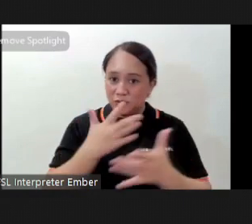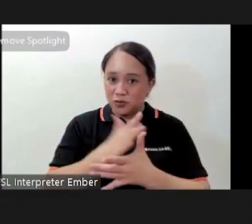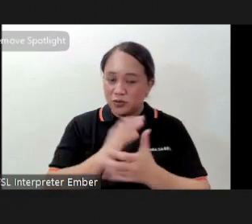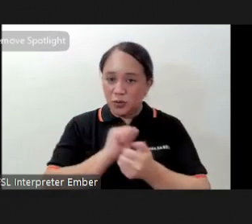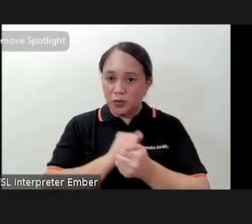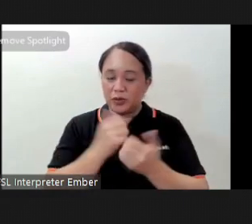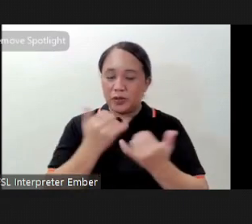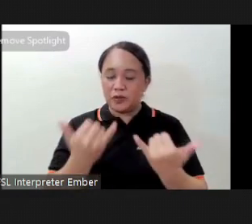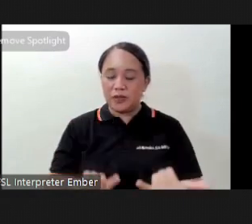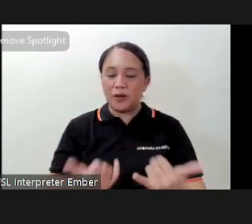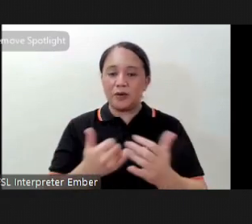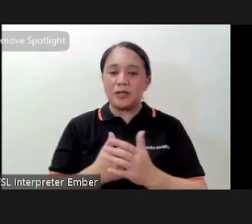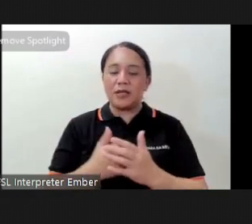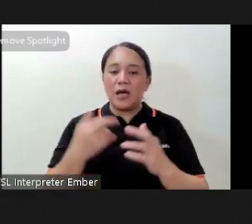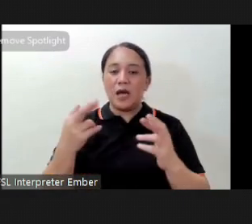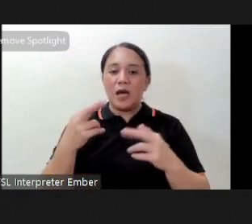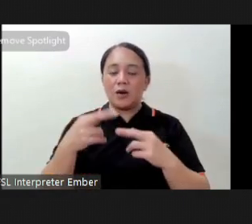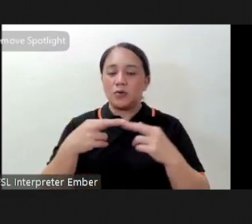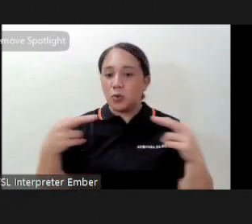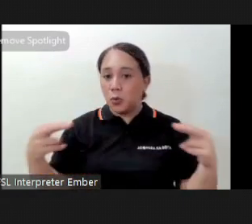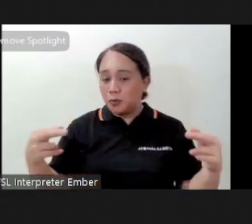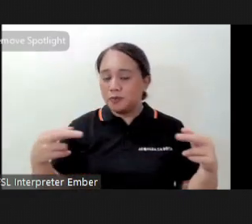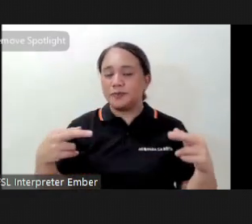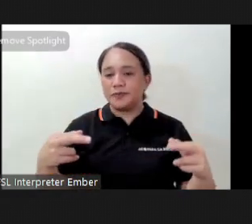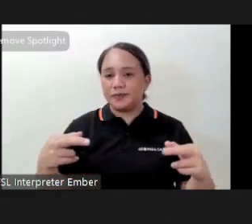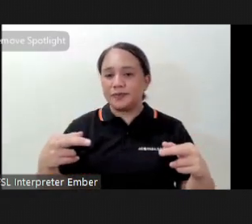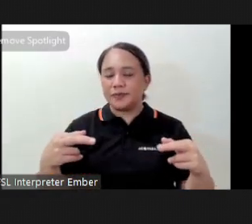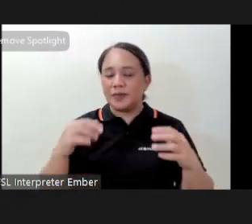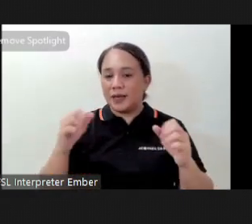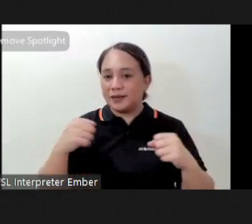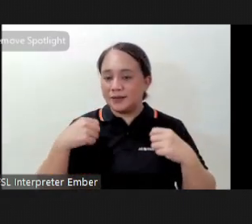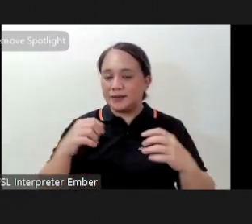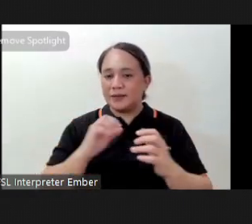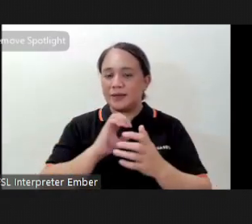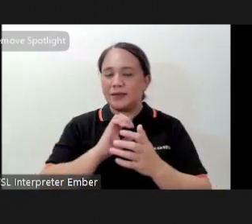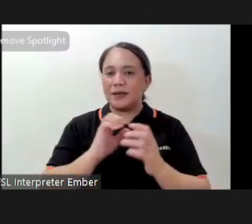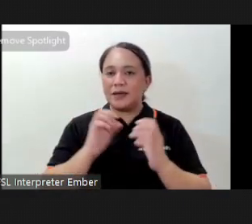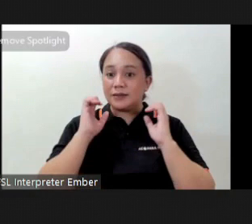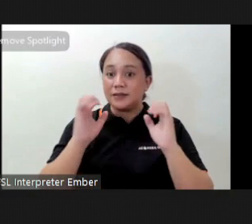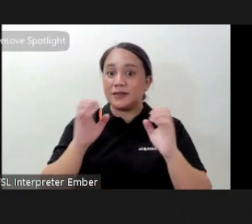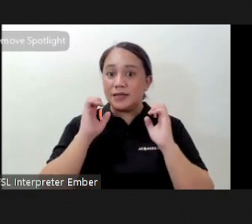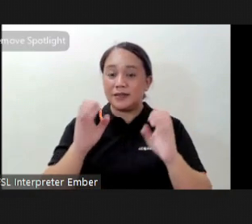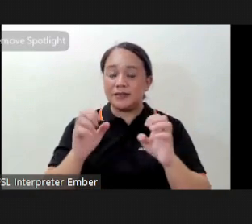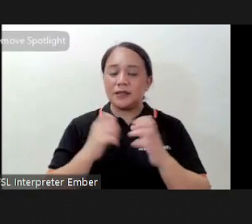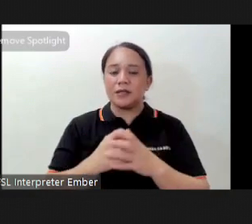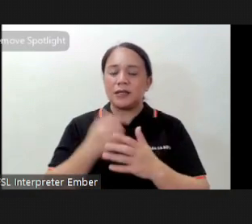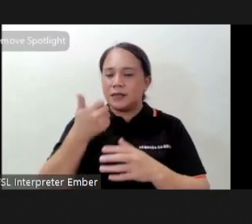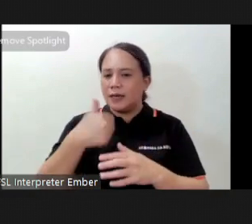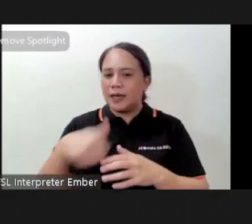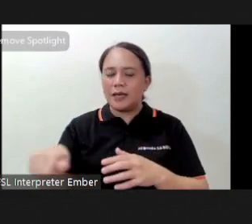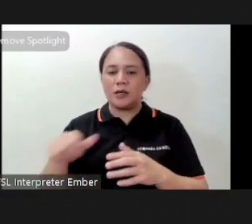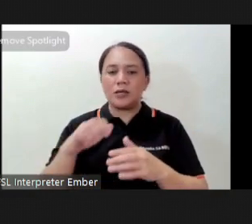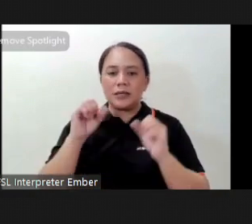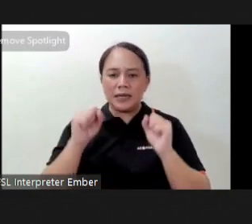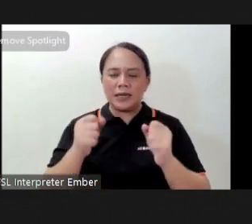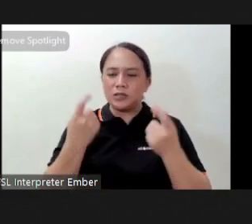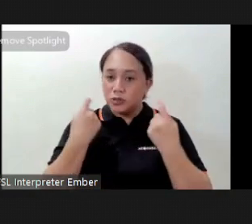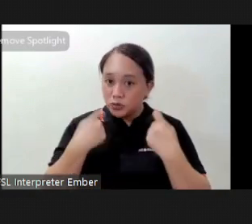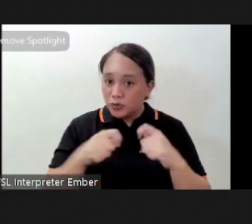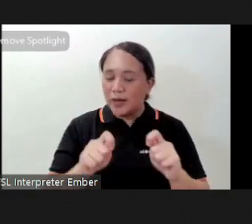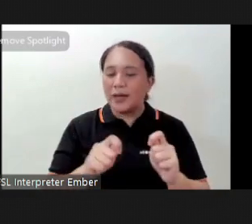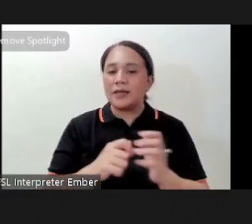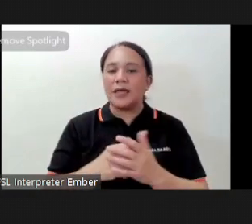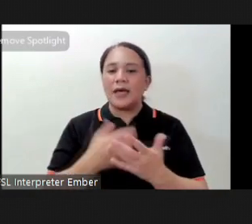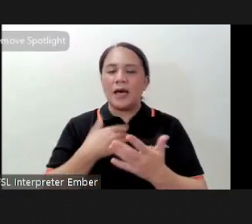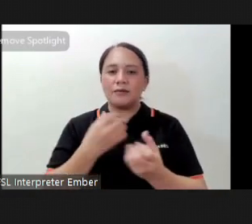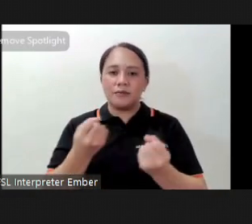the rope flow which is one of those practices which is a novel exercise training that anyone and everyone can try out and gain